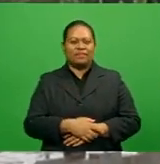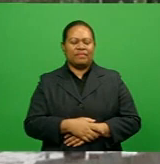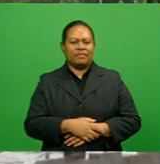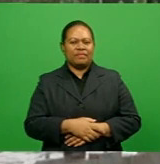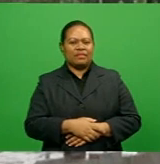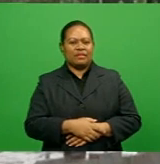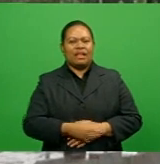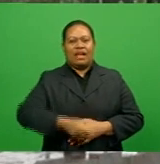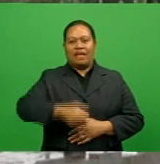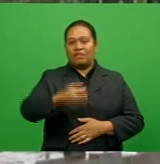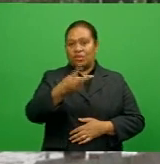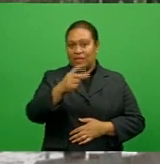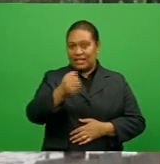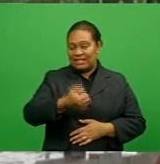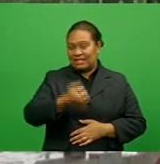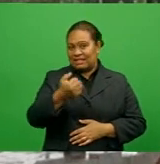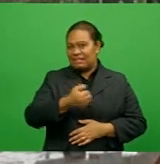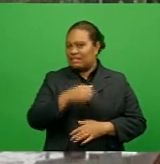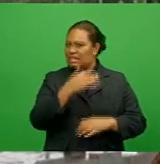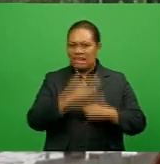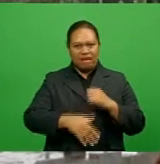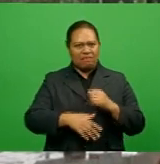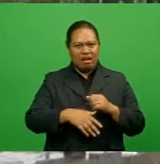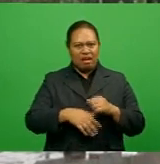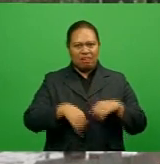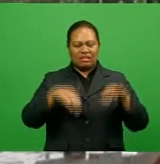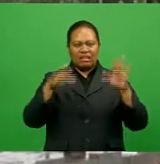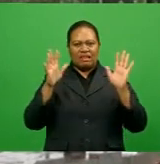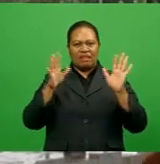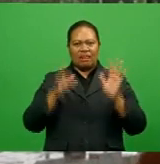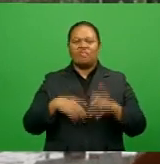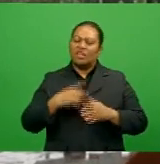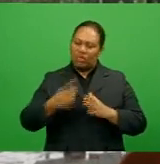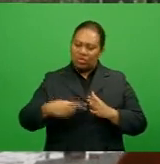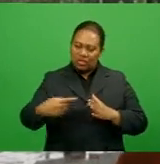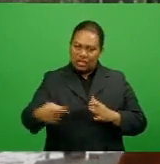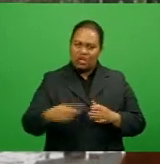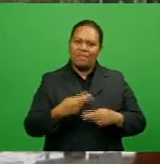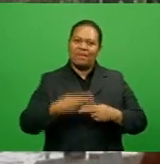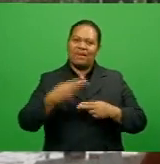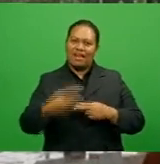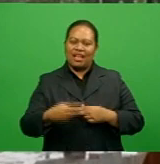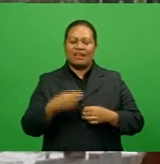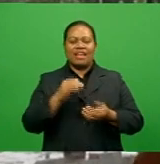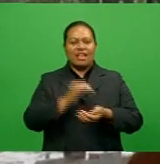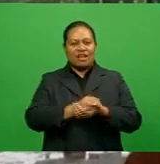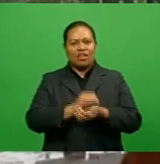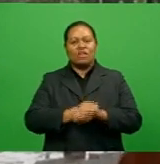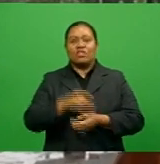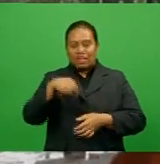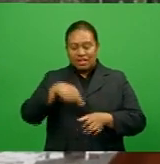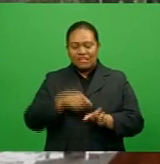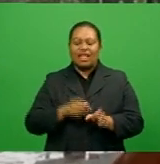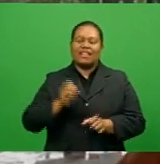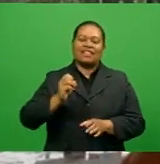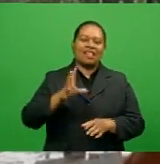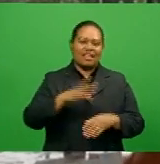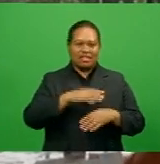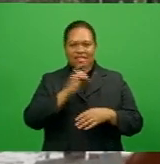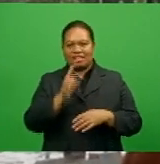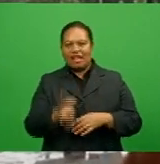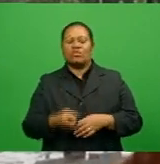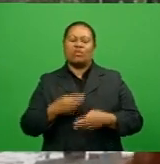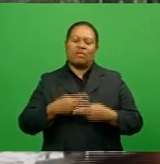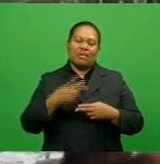After 2016, we never back down. We have so far planted 40,000 Yangona, and we'll add another 10,000 this year to reach our 50,000